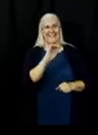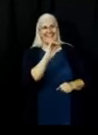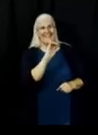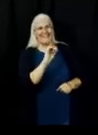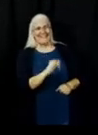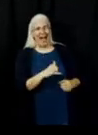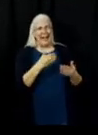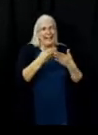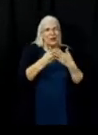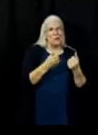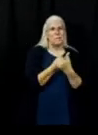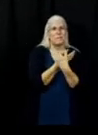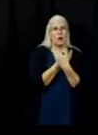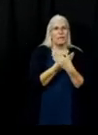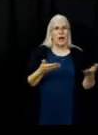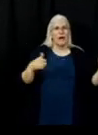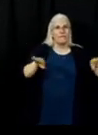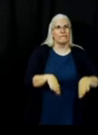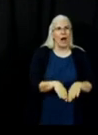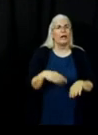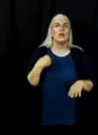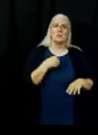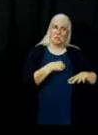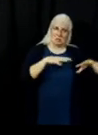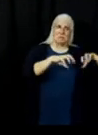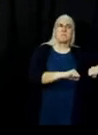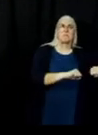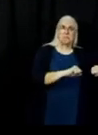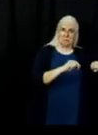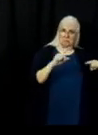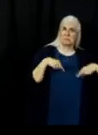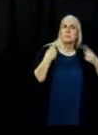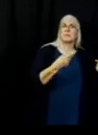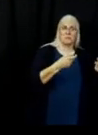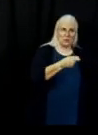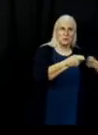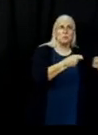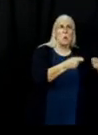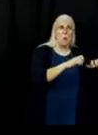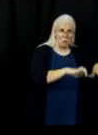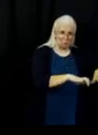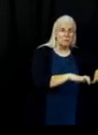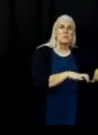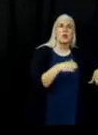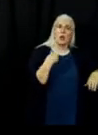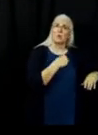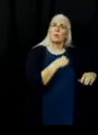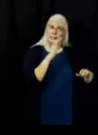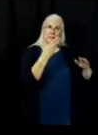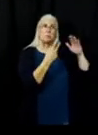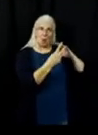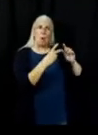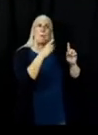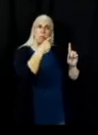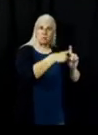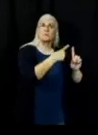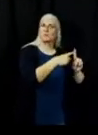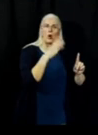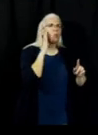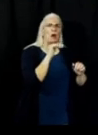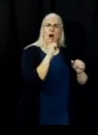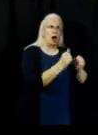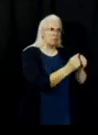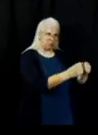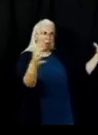we're able to get some containment on that piece of the line there. So we're feeling very optimistic that there will not be any further spread in this portion of the